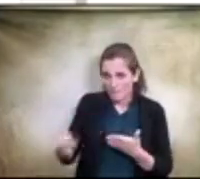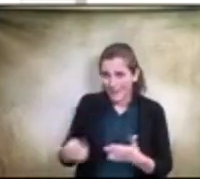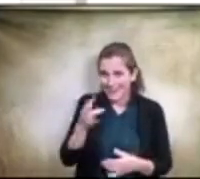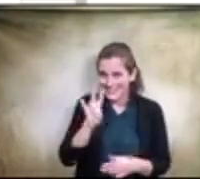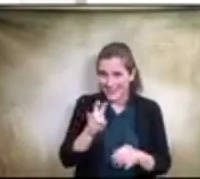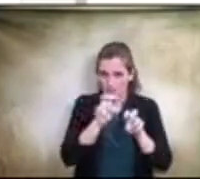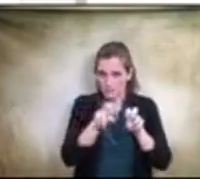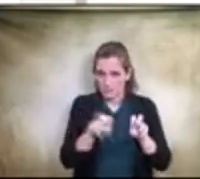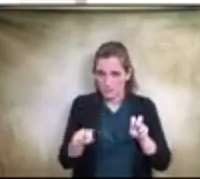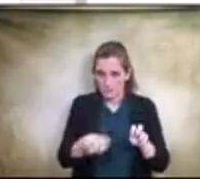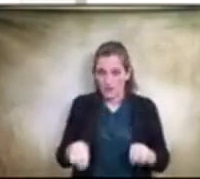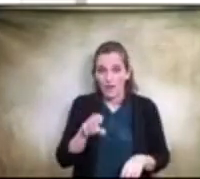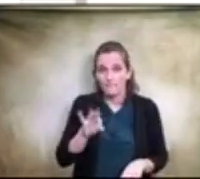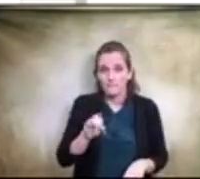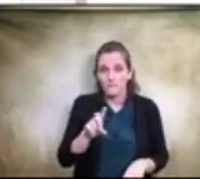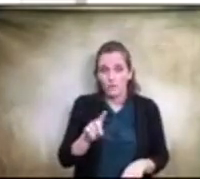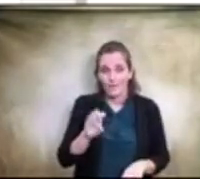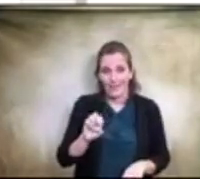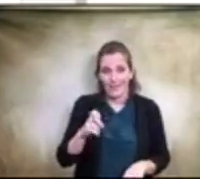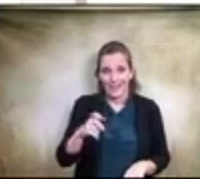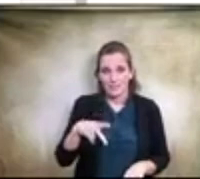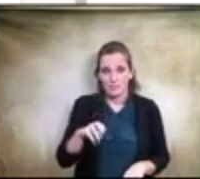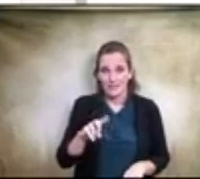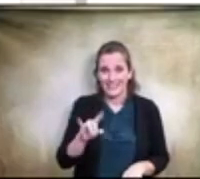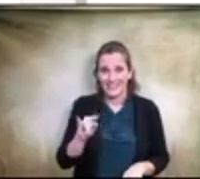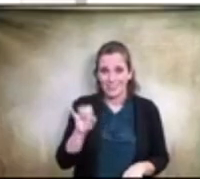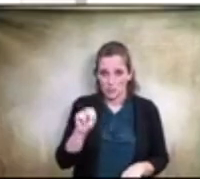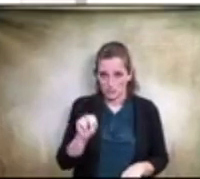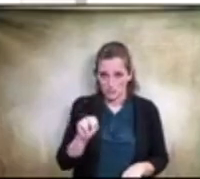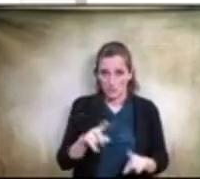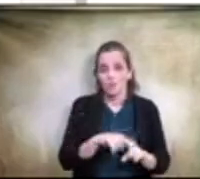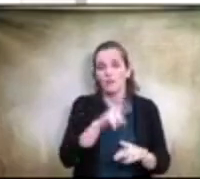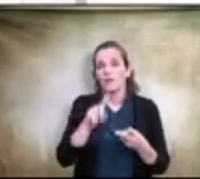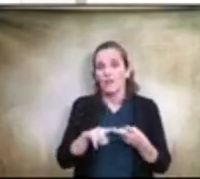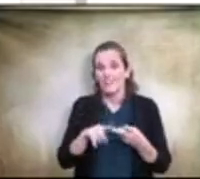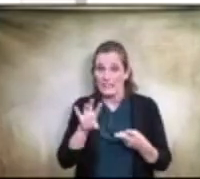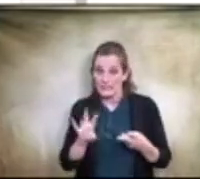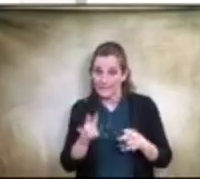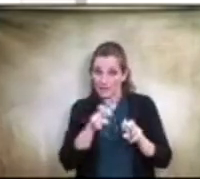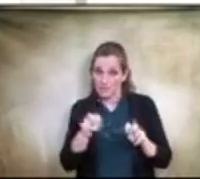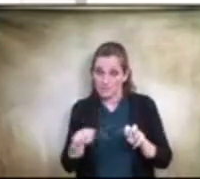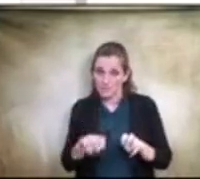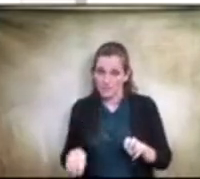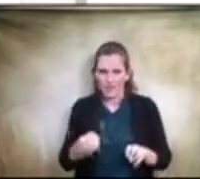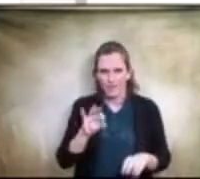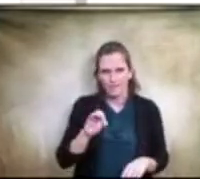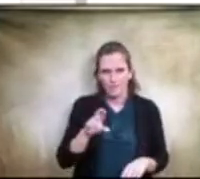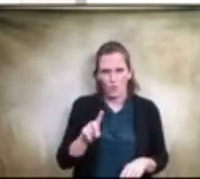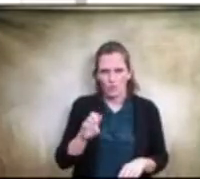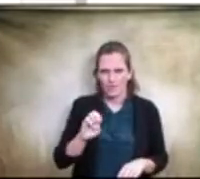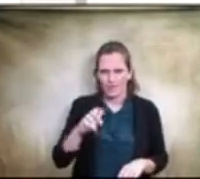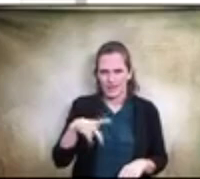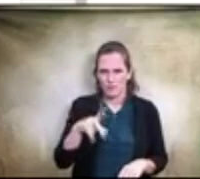expedition and then we're we're buying a seven passenger ford explorer why why are we